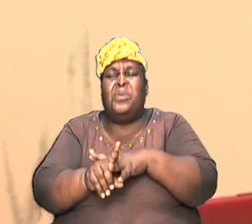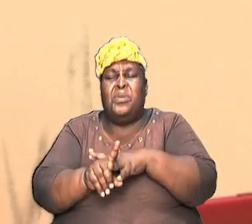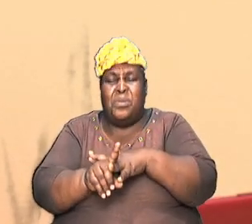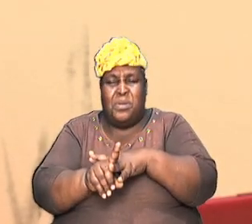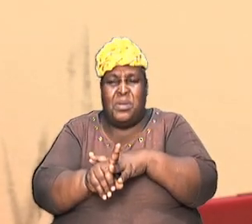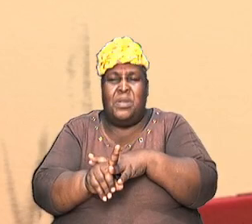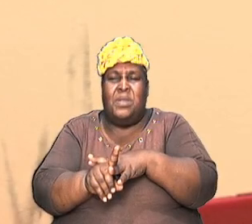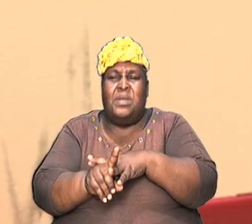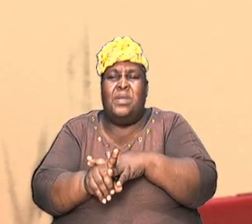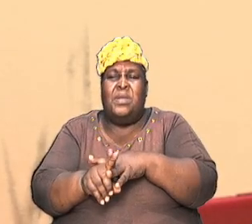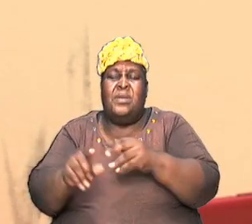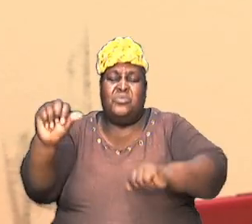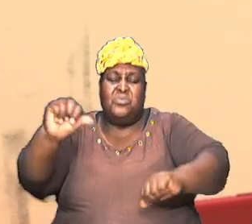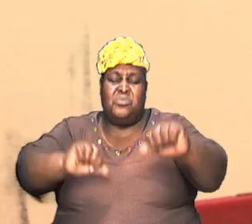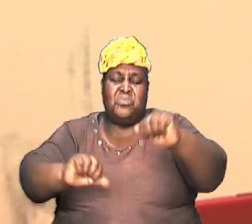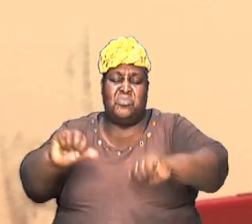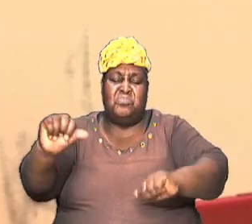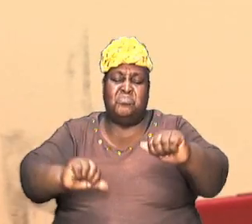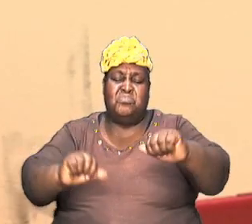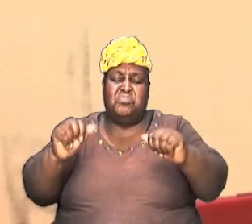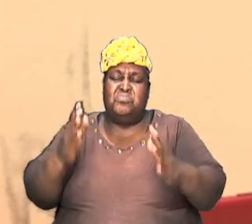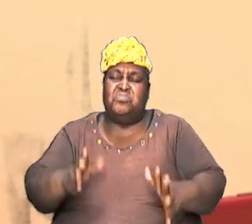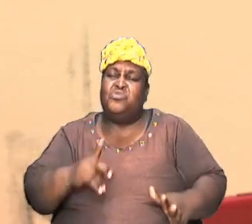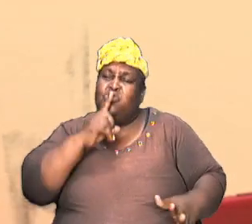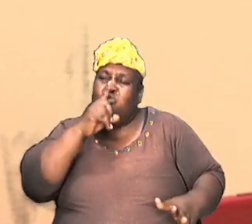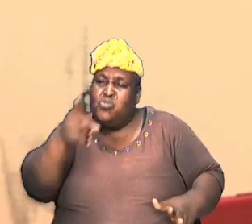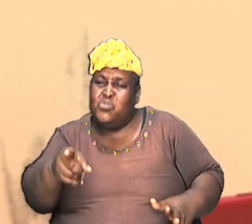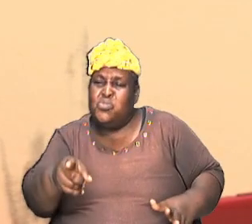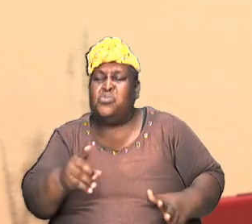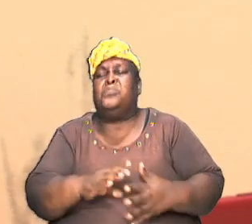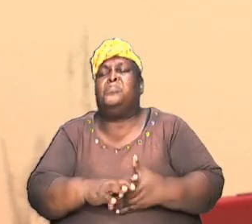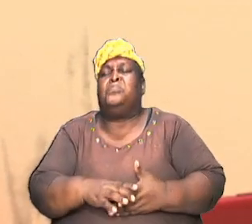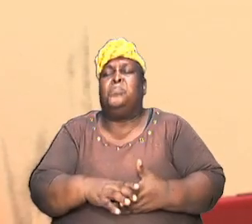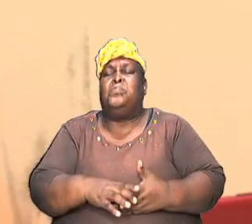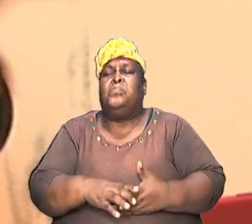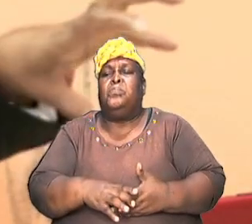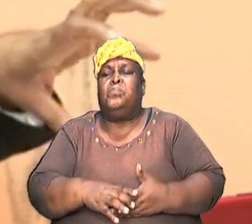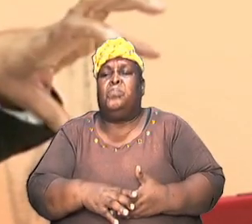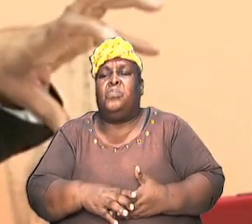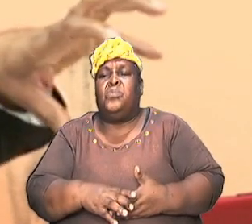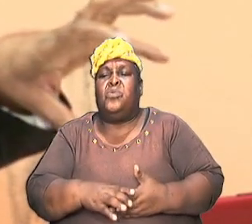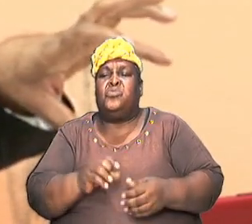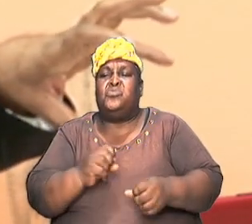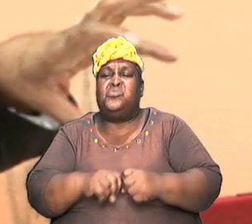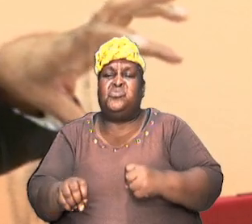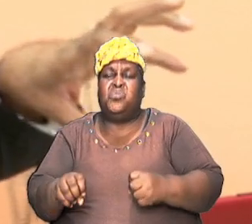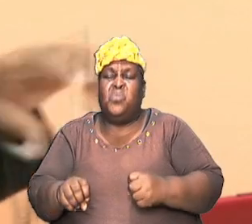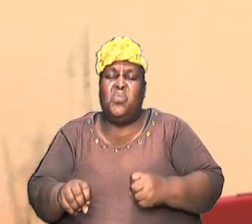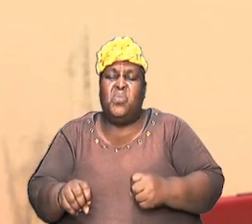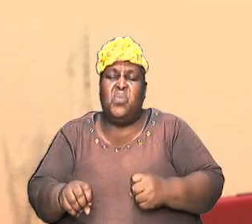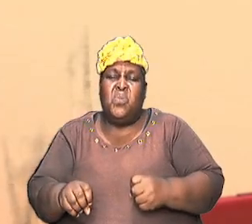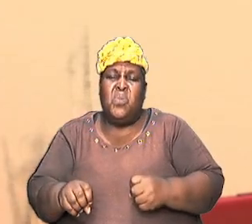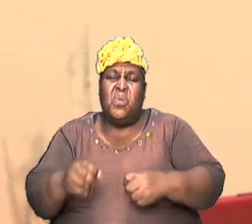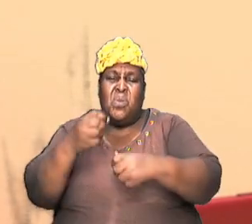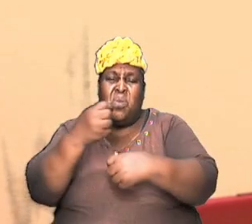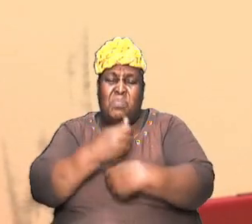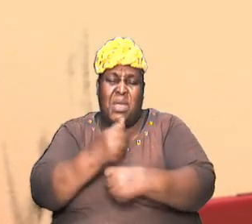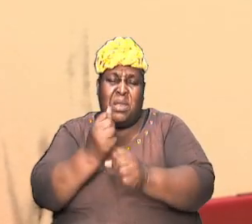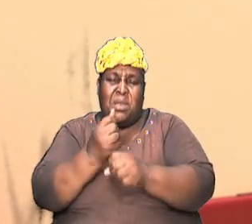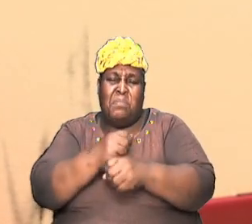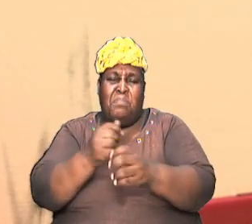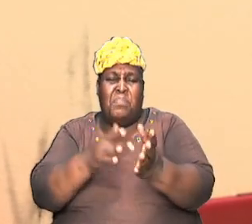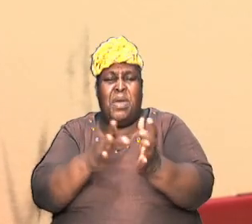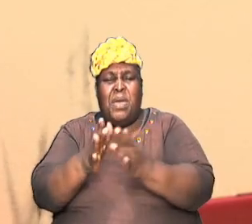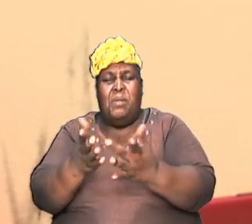scientific, factual details and therefore they present the Bible as fairy tale but if you want real,